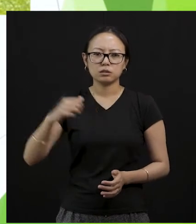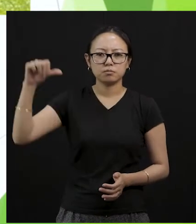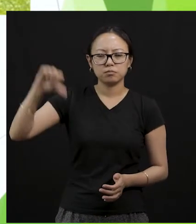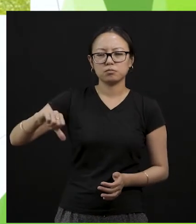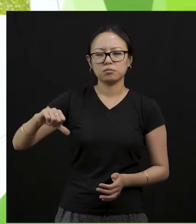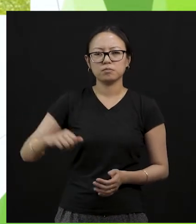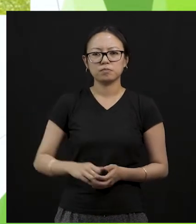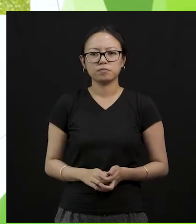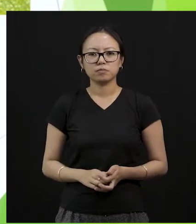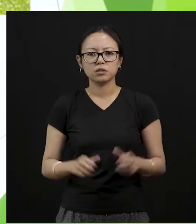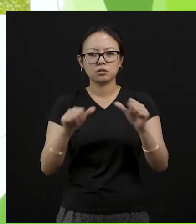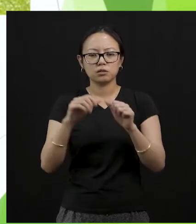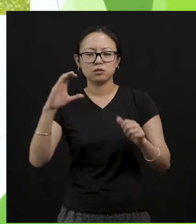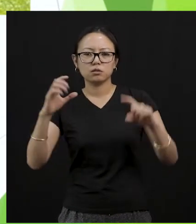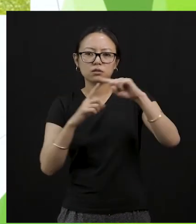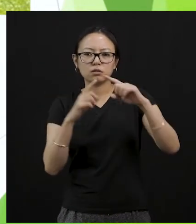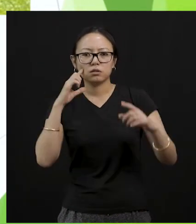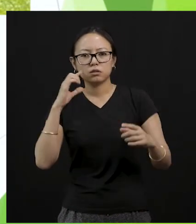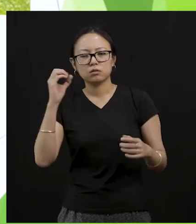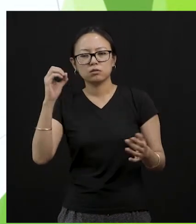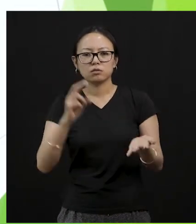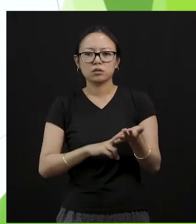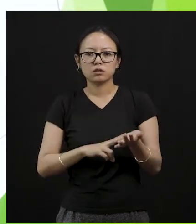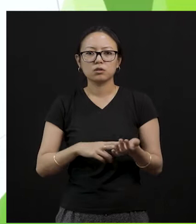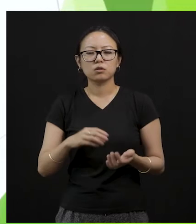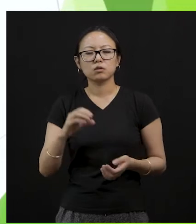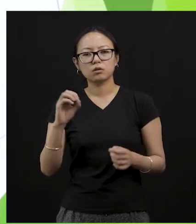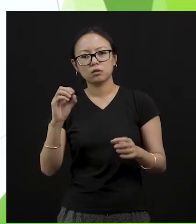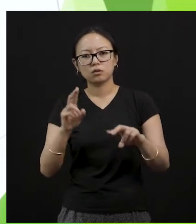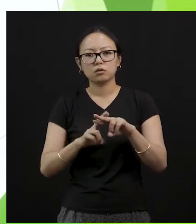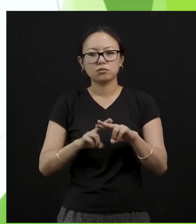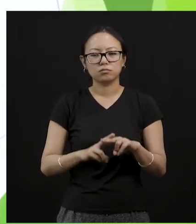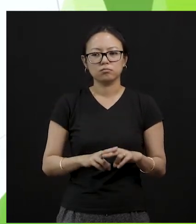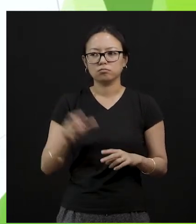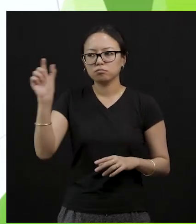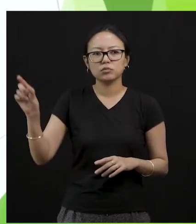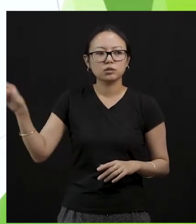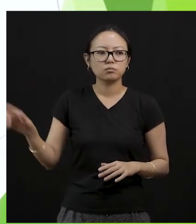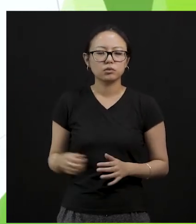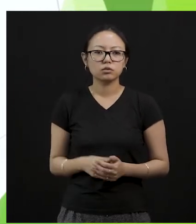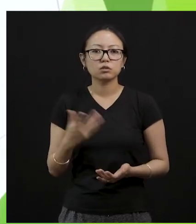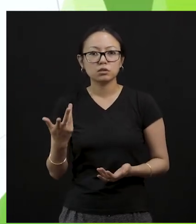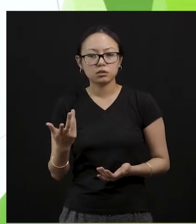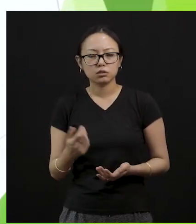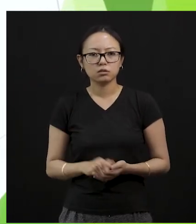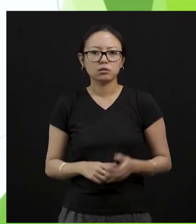is very dangerous for the earth. And that is this. Okay?